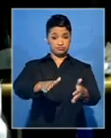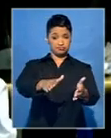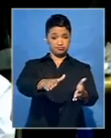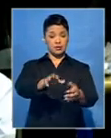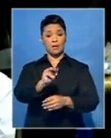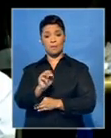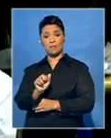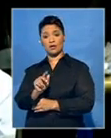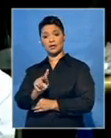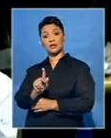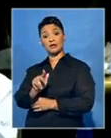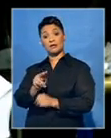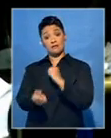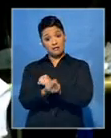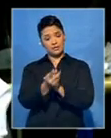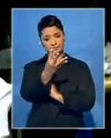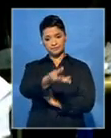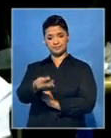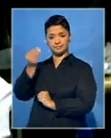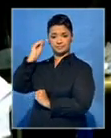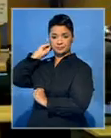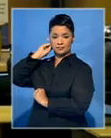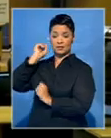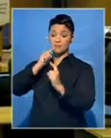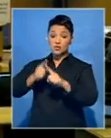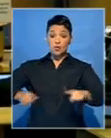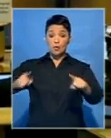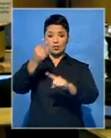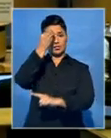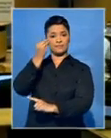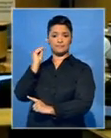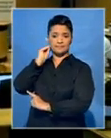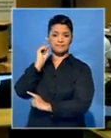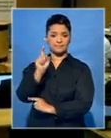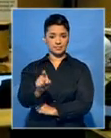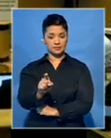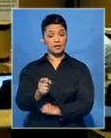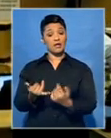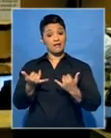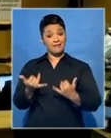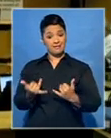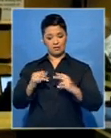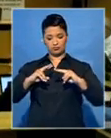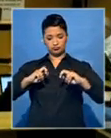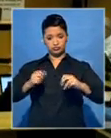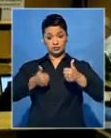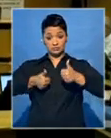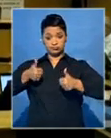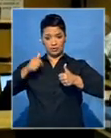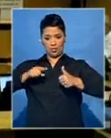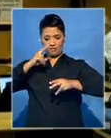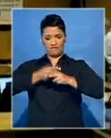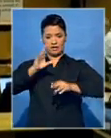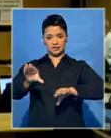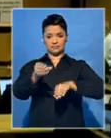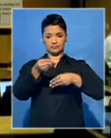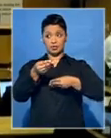the memorial must be a memorial for all. The commissioners will now finalise their recommendations to